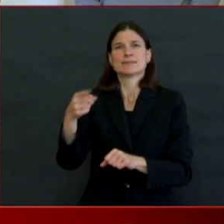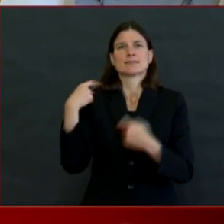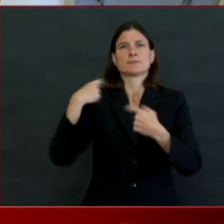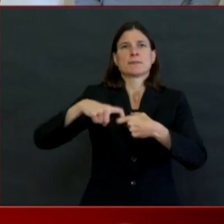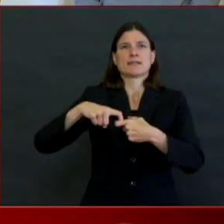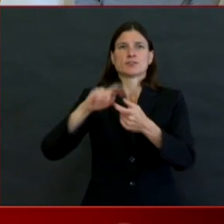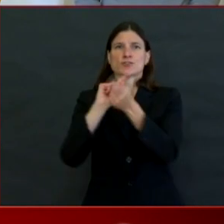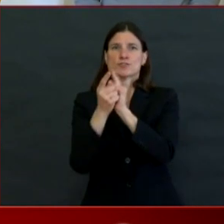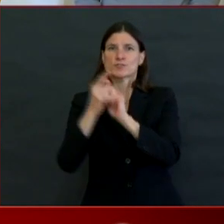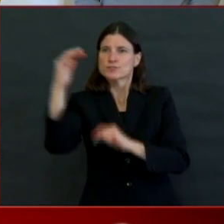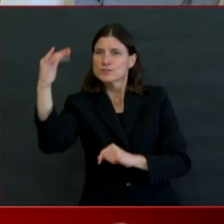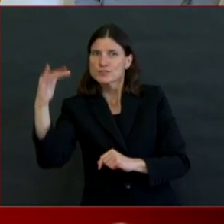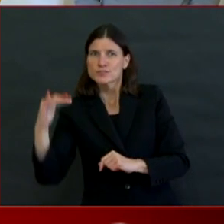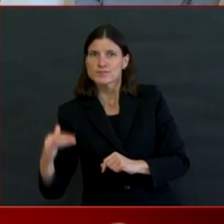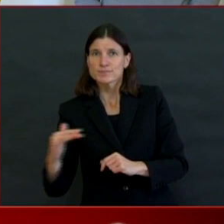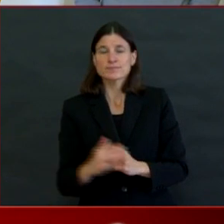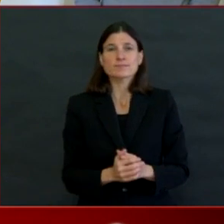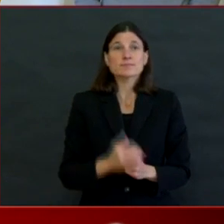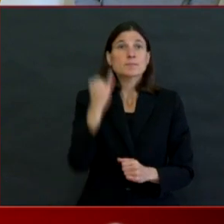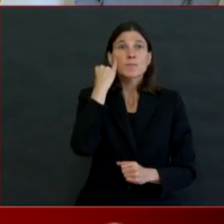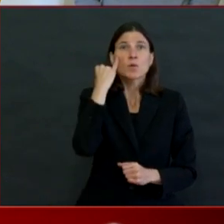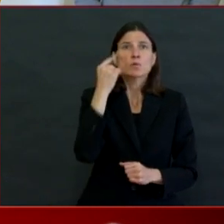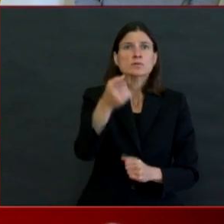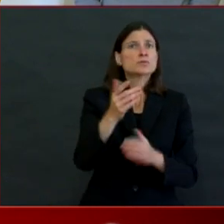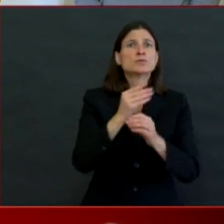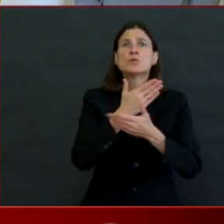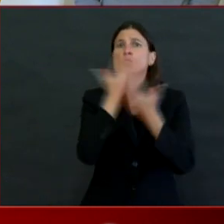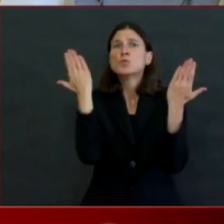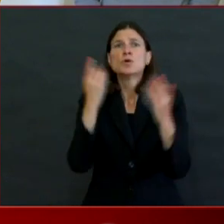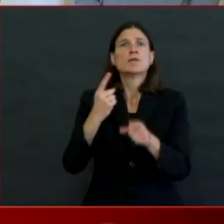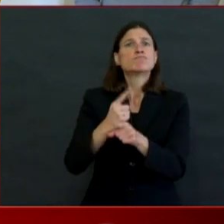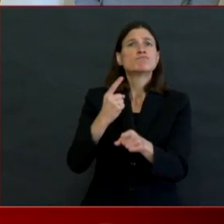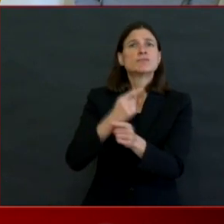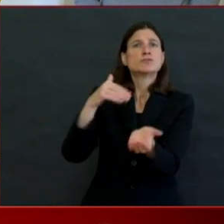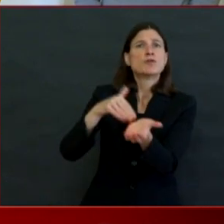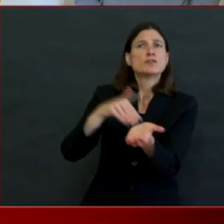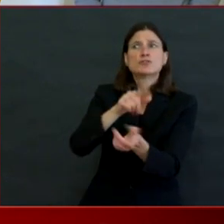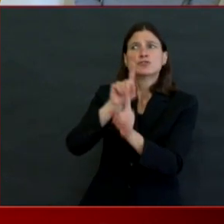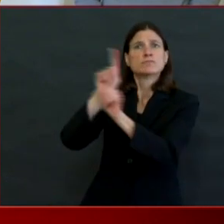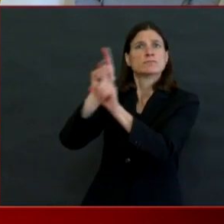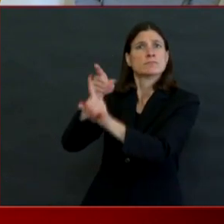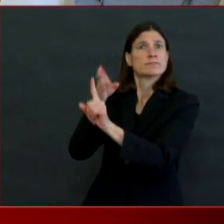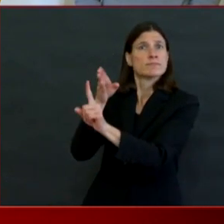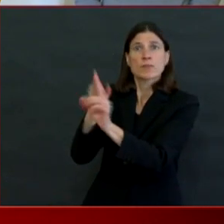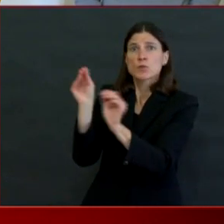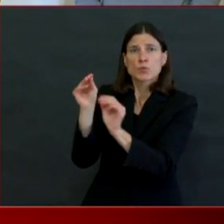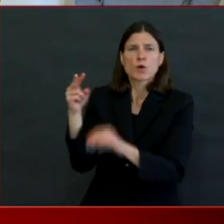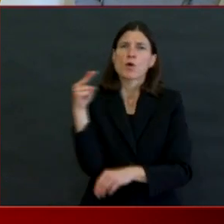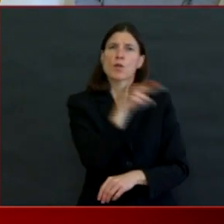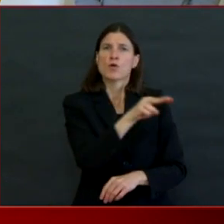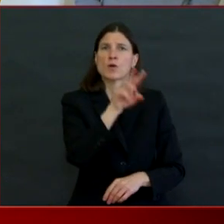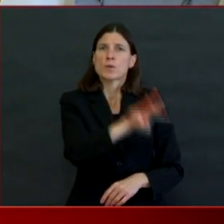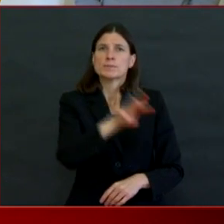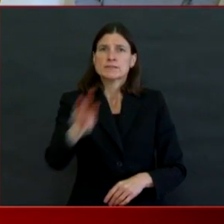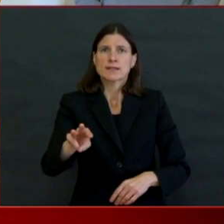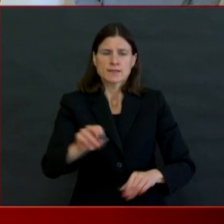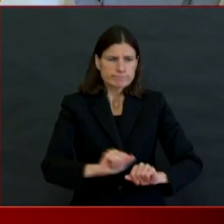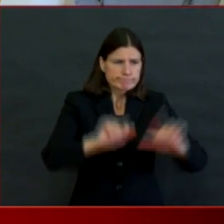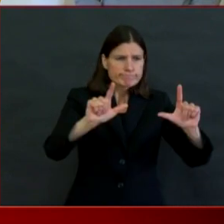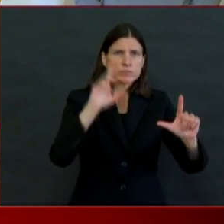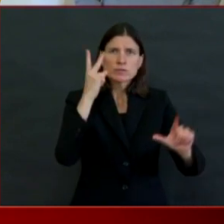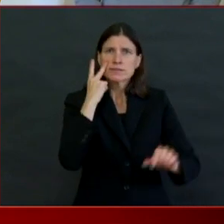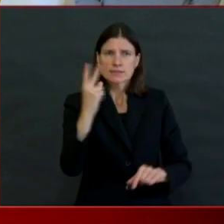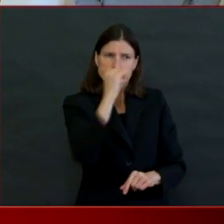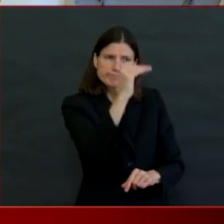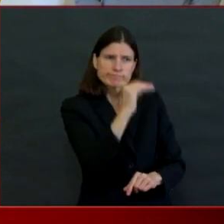call and trust, and again, you cannot go to the walk-up testing center unless you have an appointment first